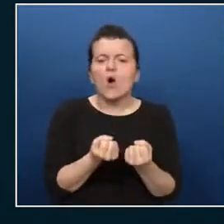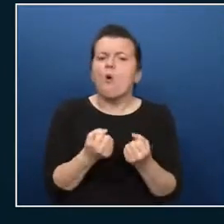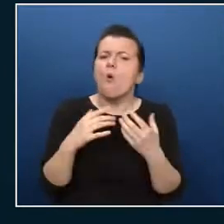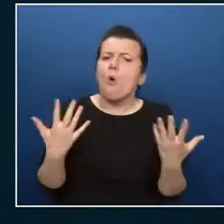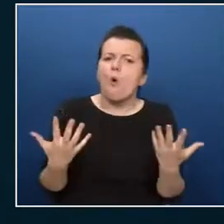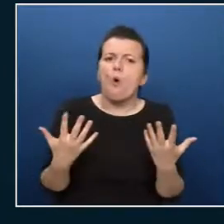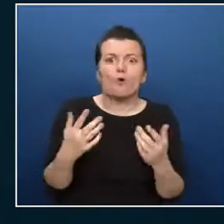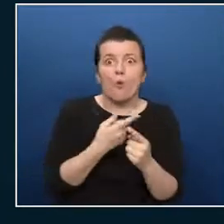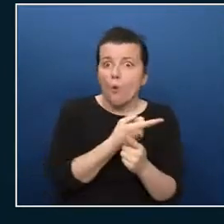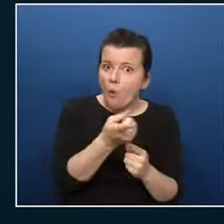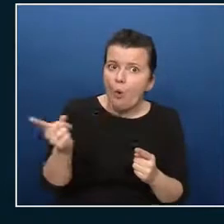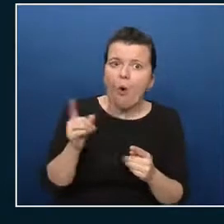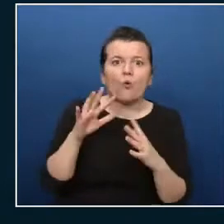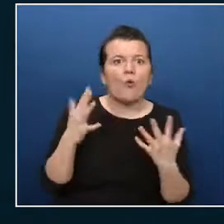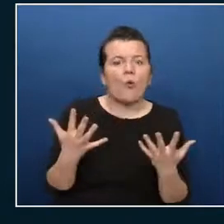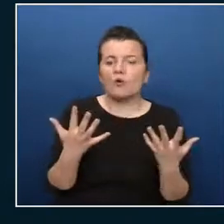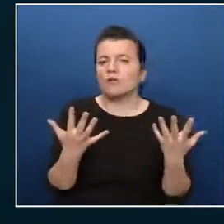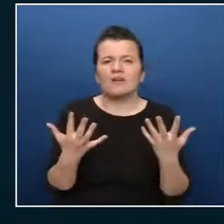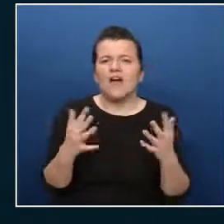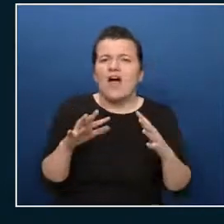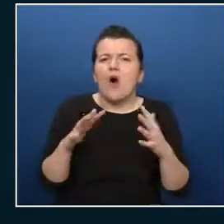annoying answer right it depends but